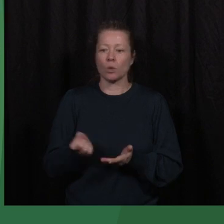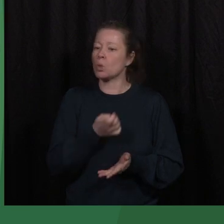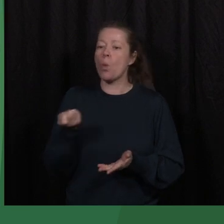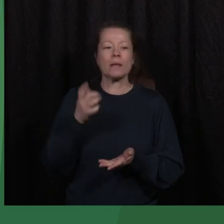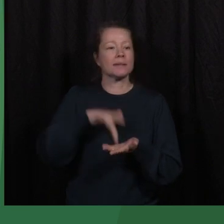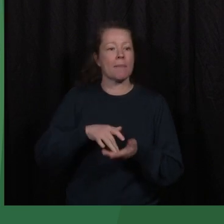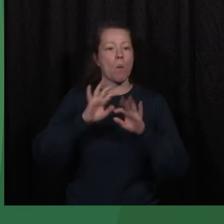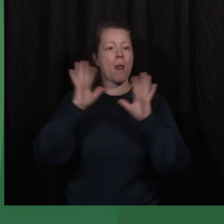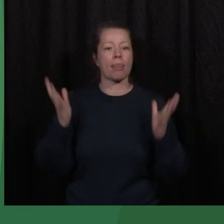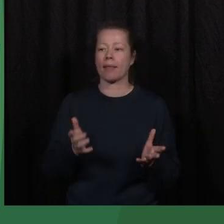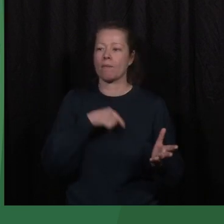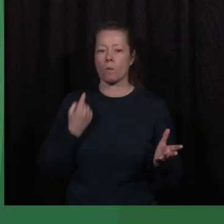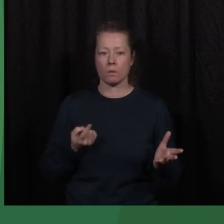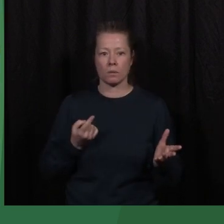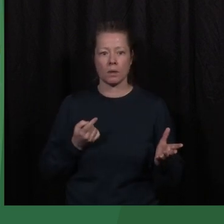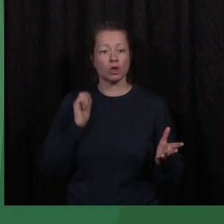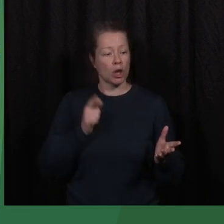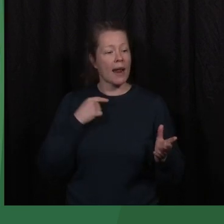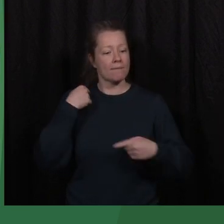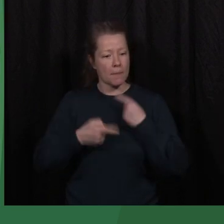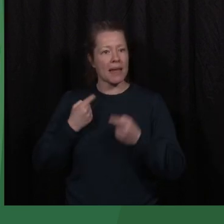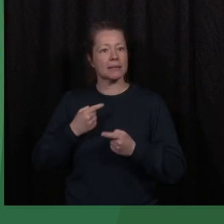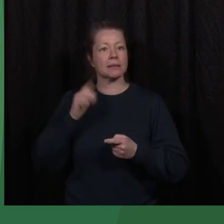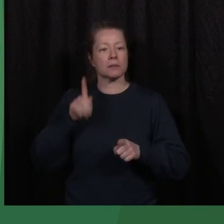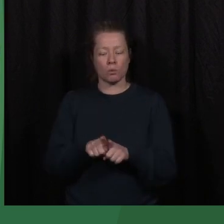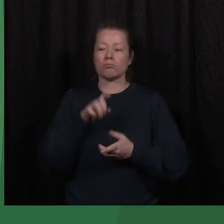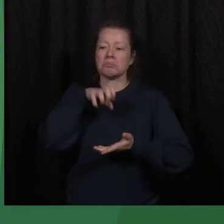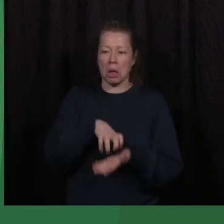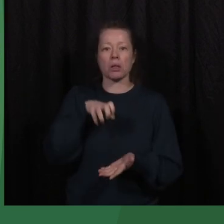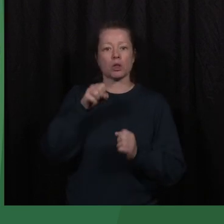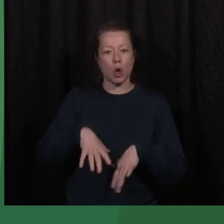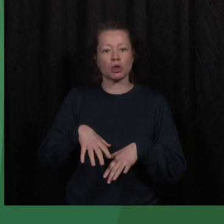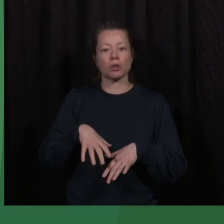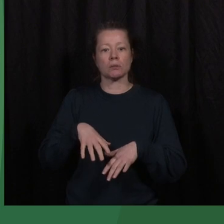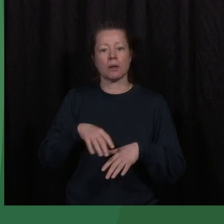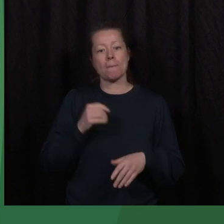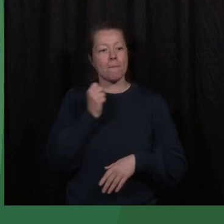planet, because I was still a stateless Palestinian refugee.